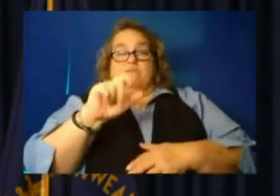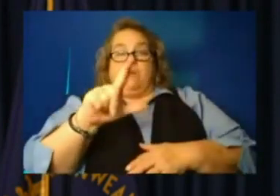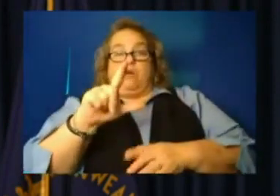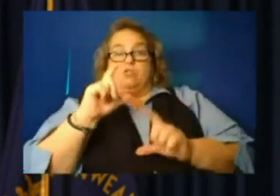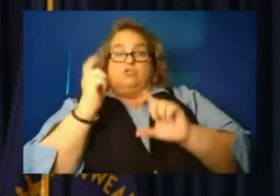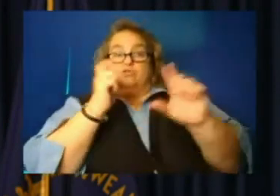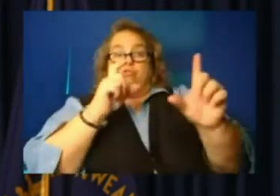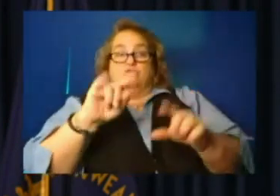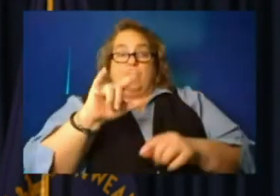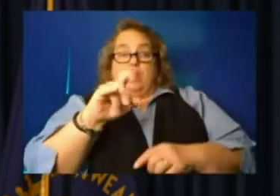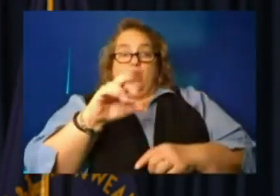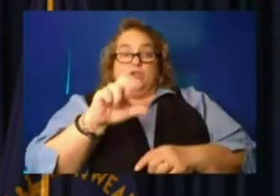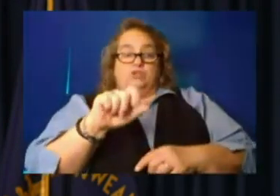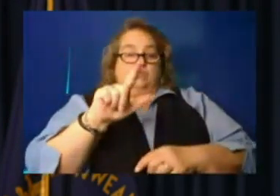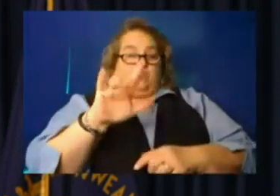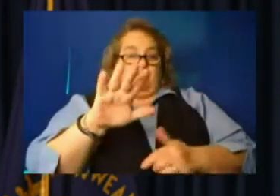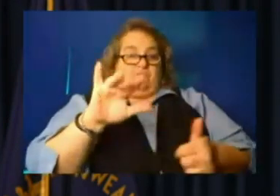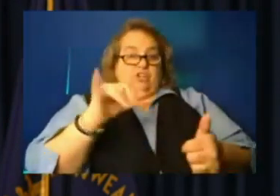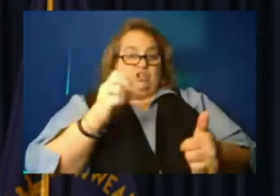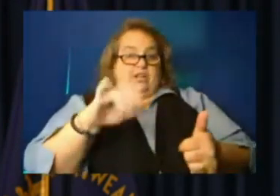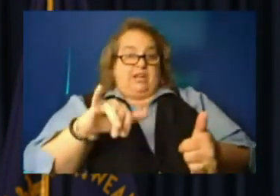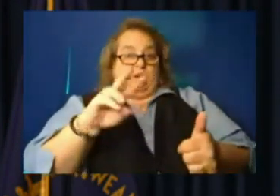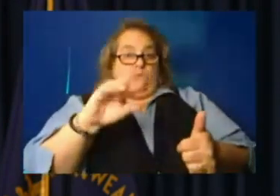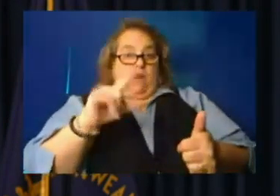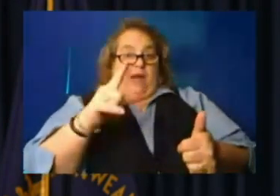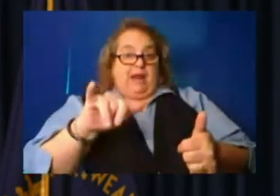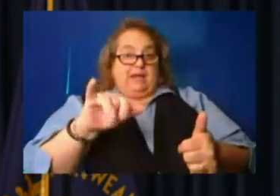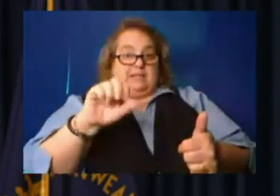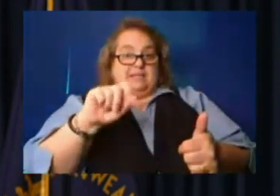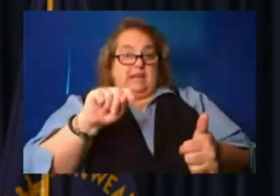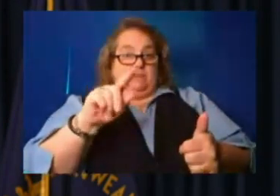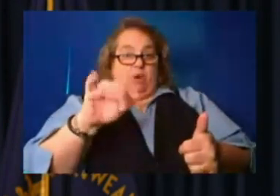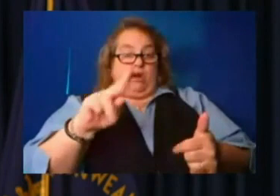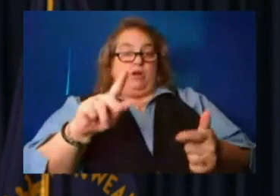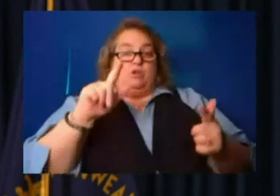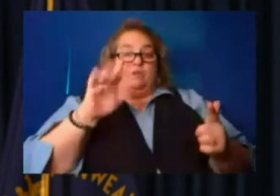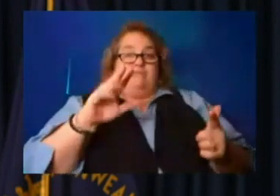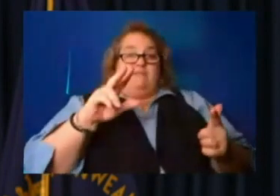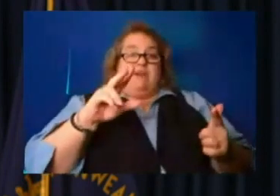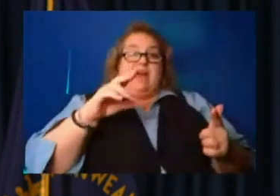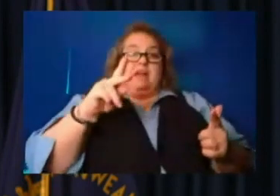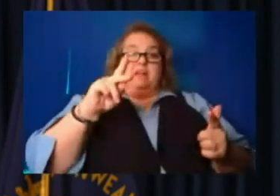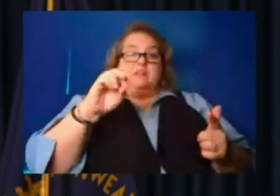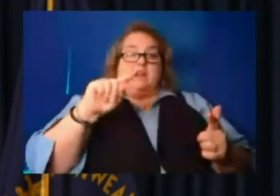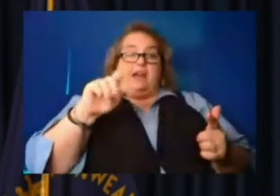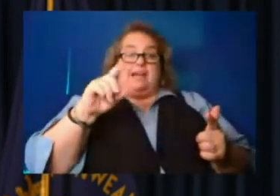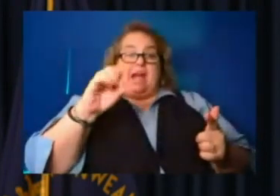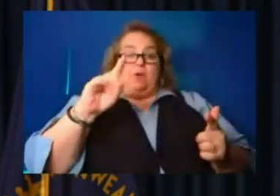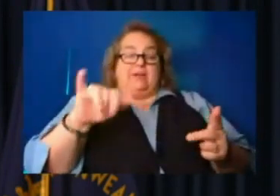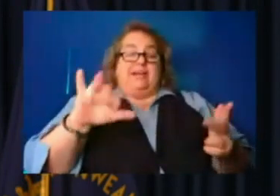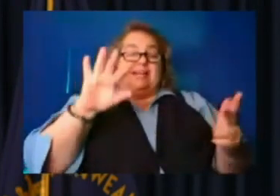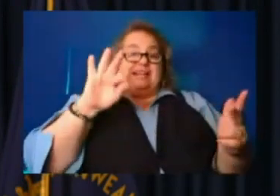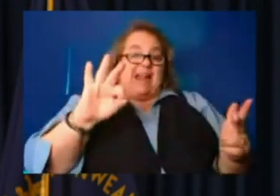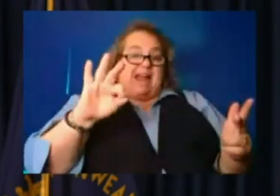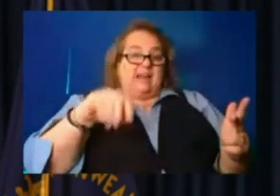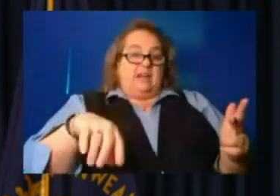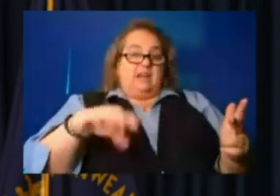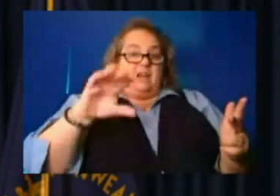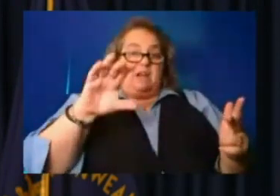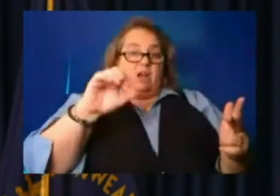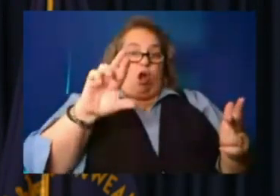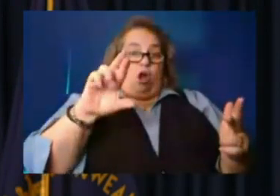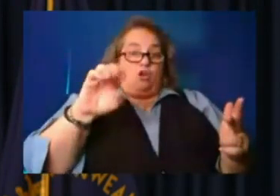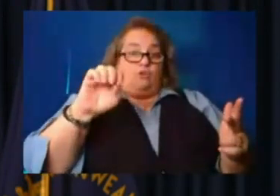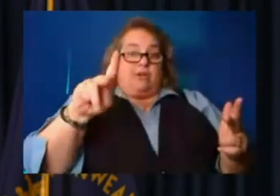State Park, 25 at Mine Made in Knot County, nine are at Carr Creek in Knot County. Jenny Wiley